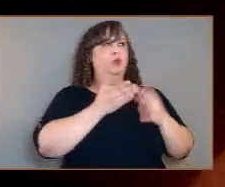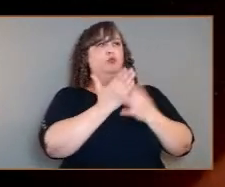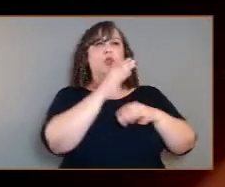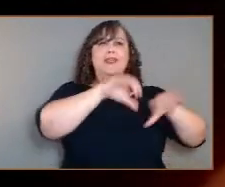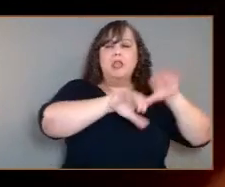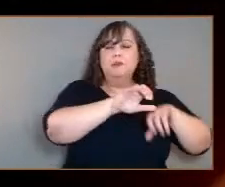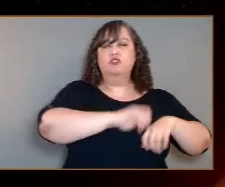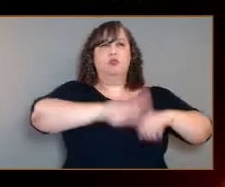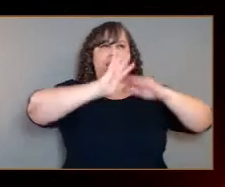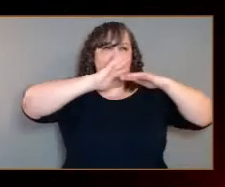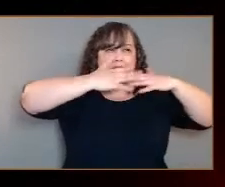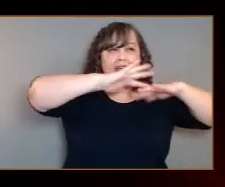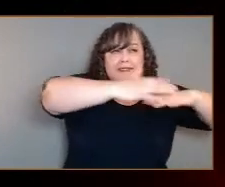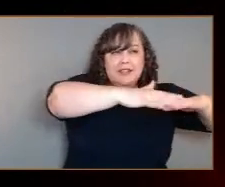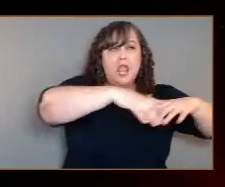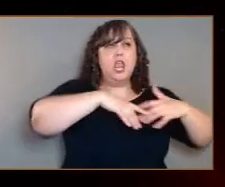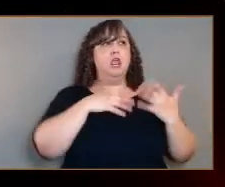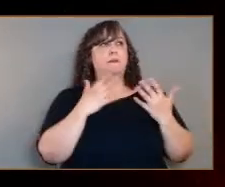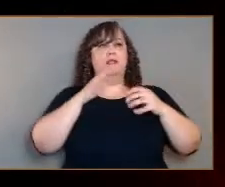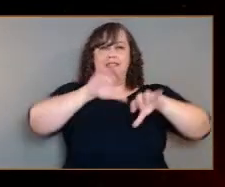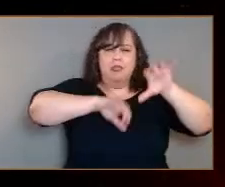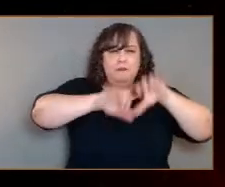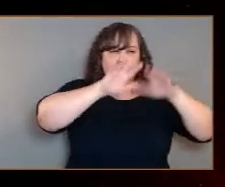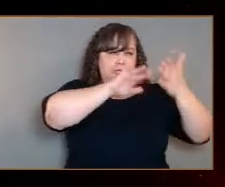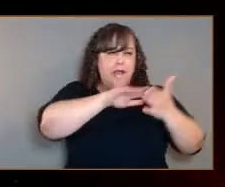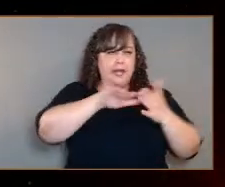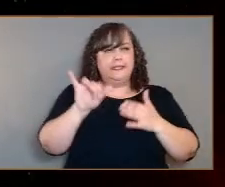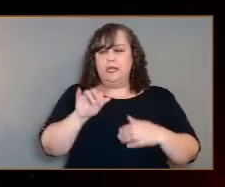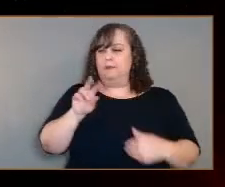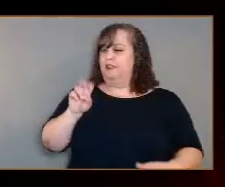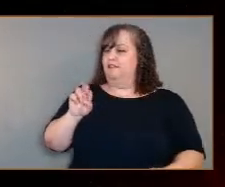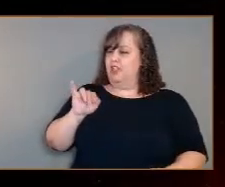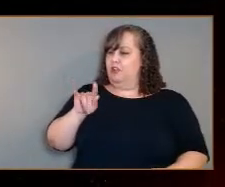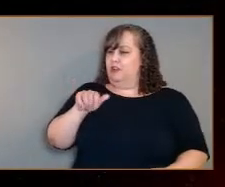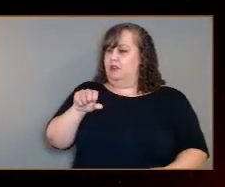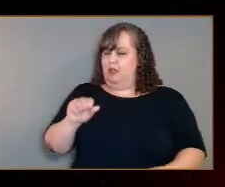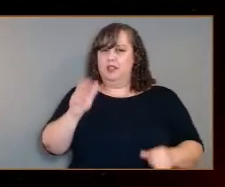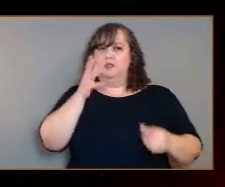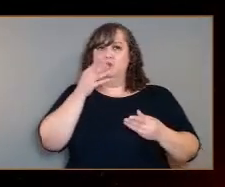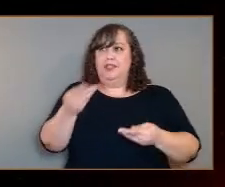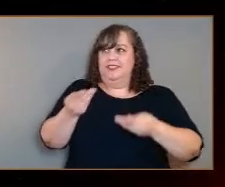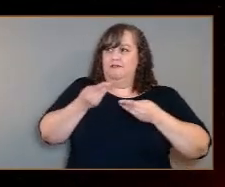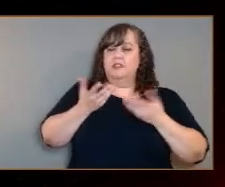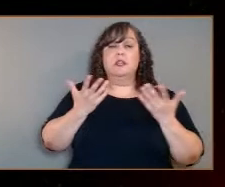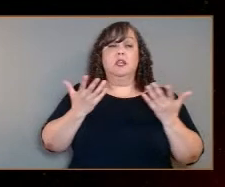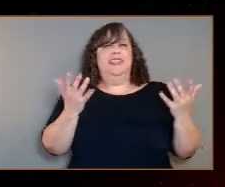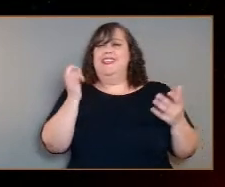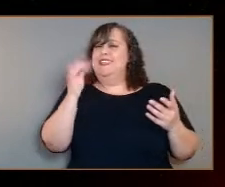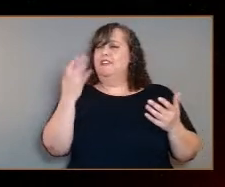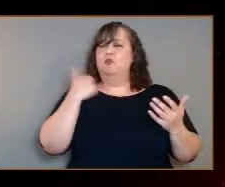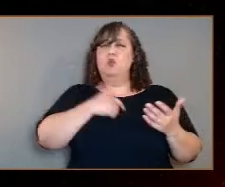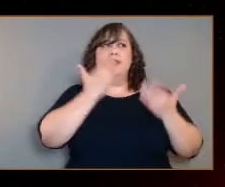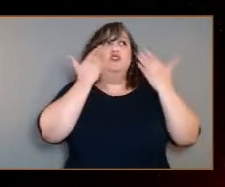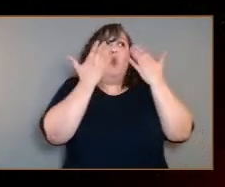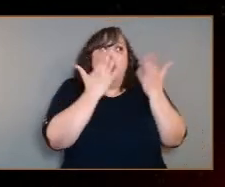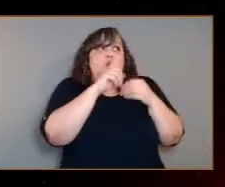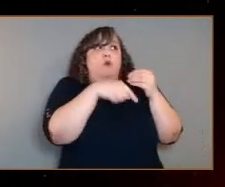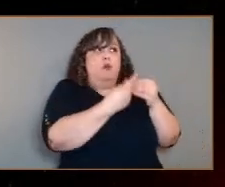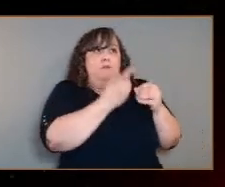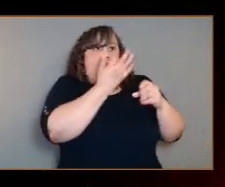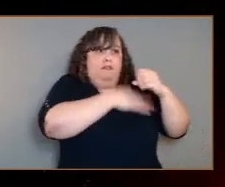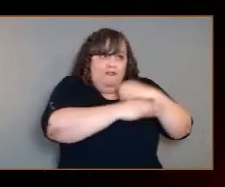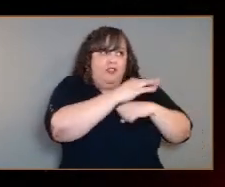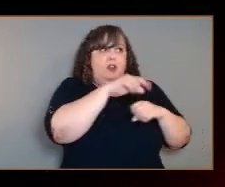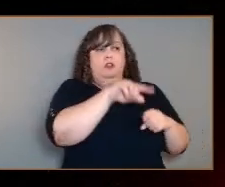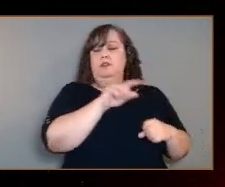will do, will change everything. And if we don't get to know our exoplanet next door, how will great new missions like the James Webb Space Teles